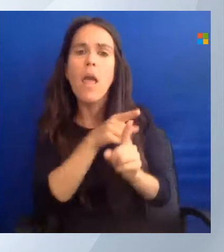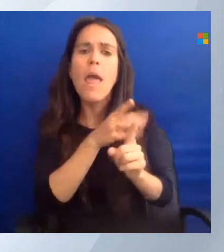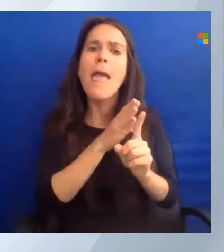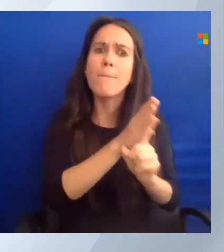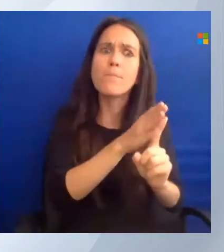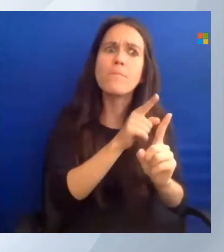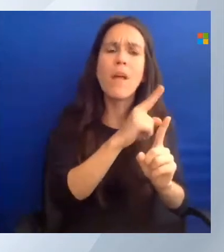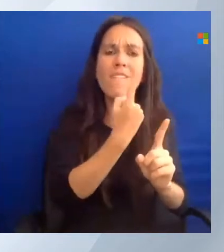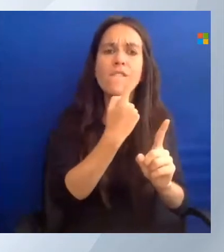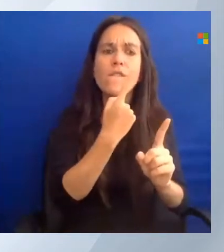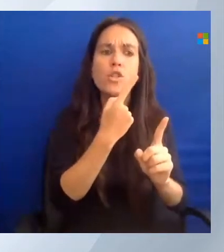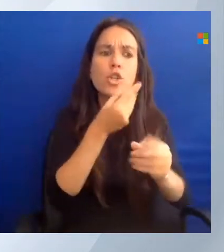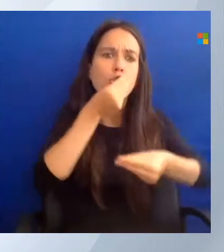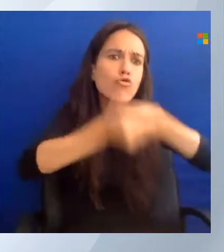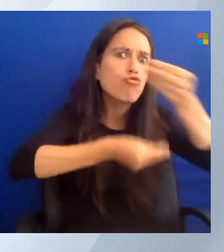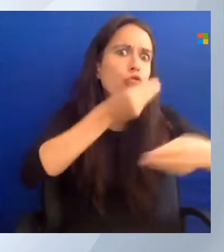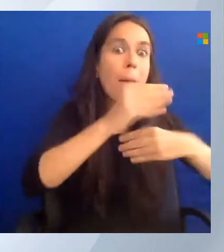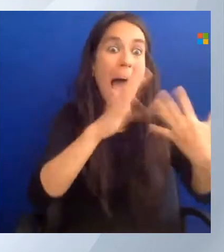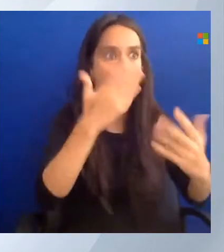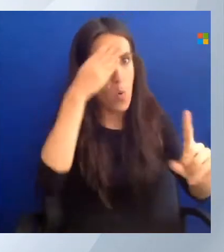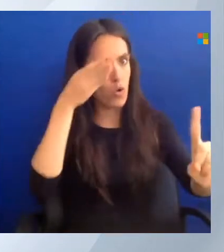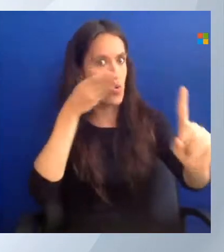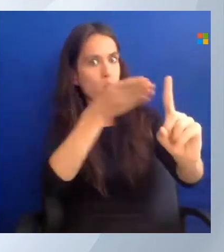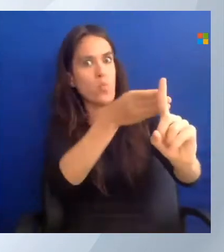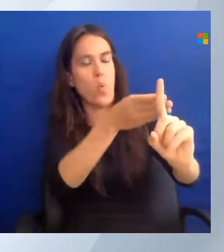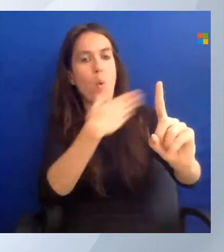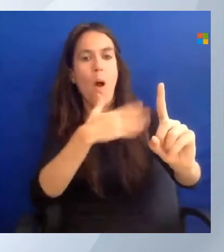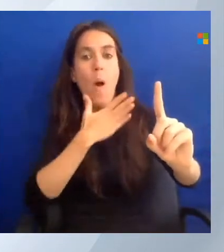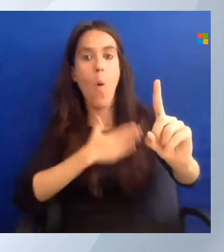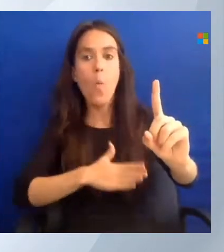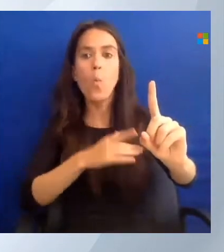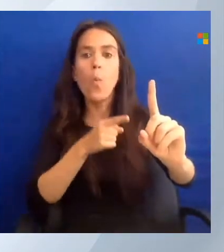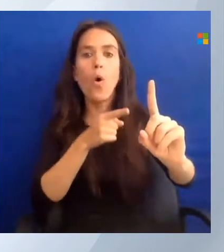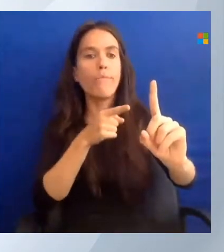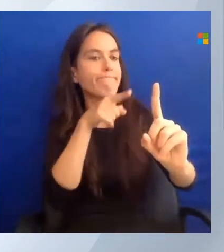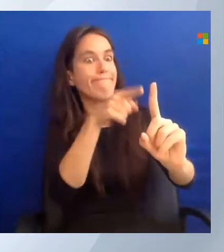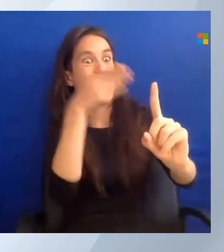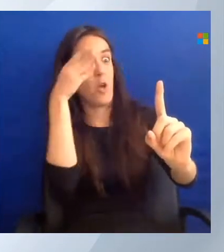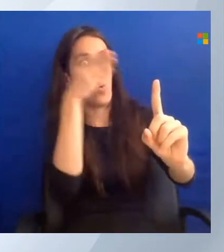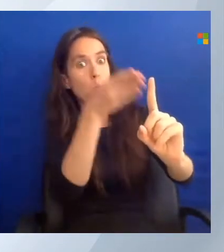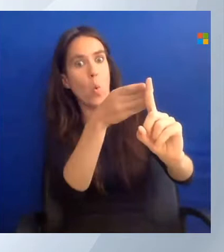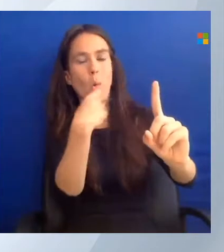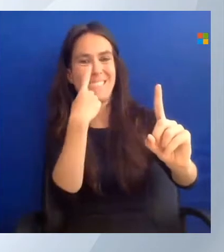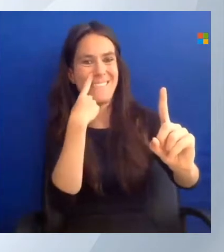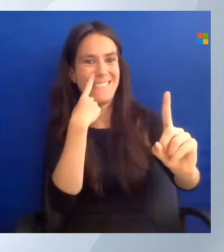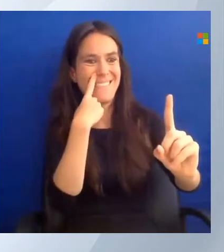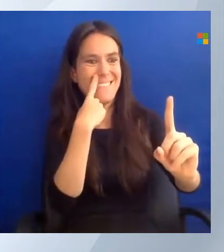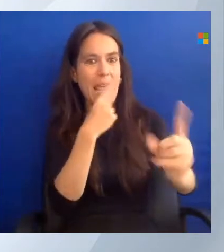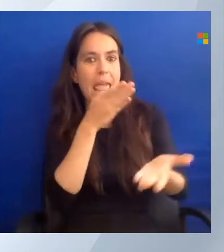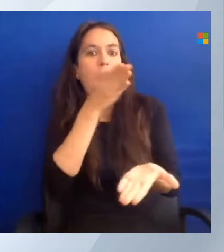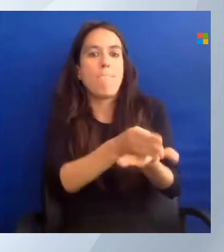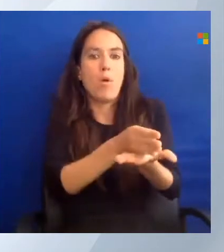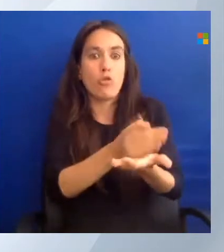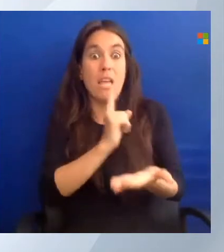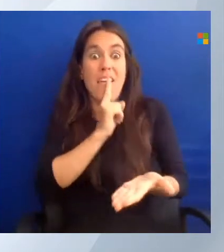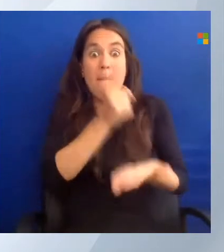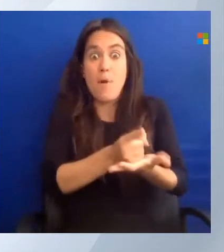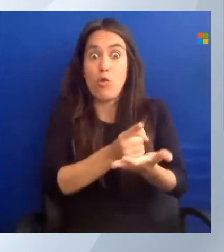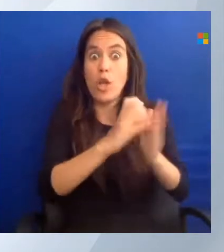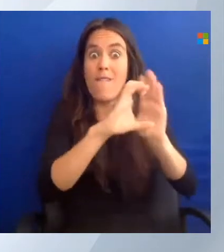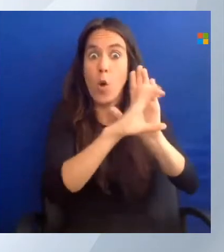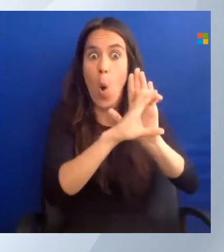end goal. So, if you want to deploy something, for example, then the imperative code would describe all the steps